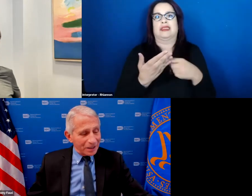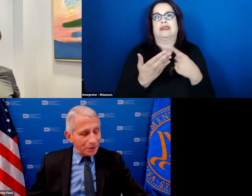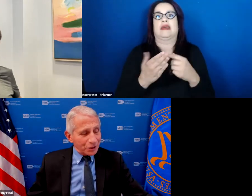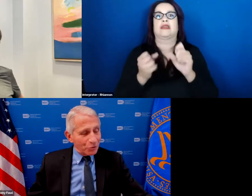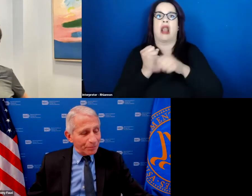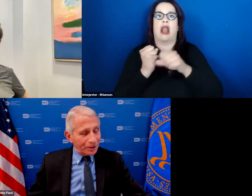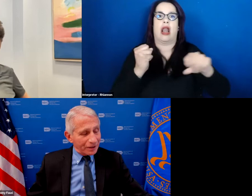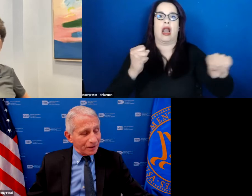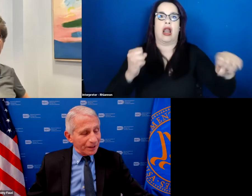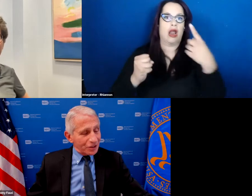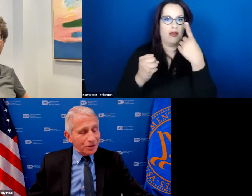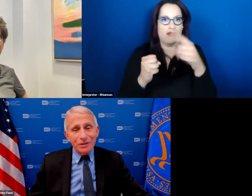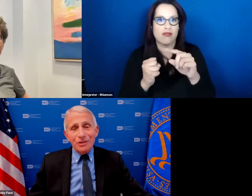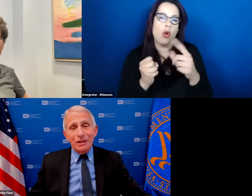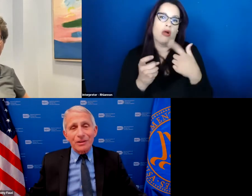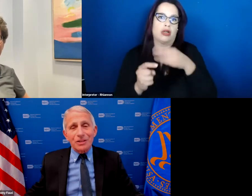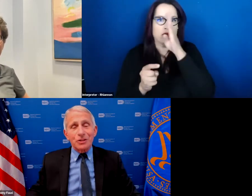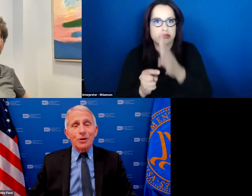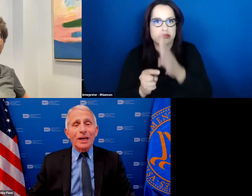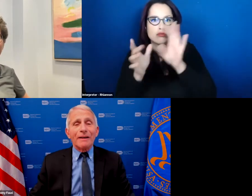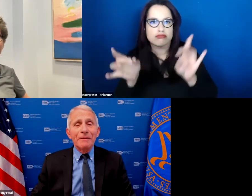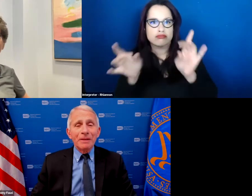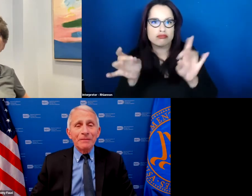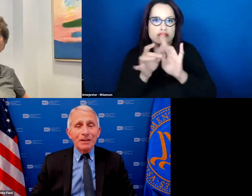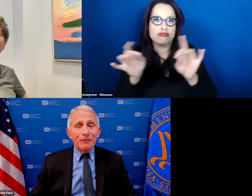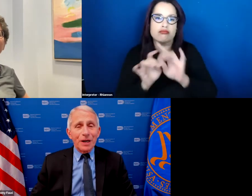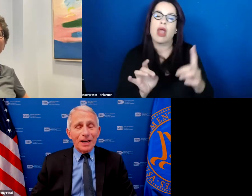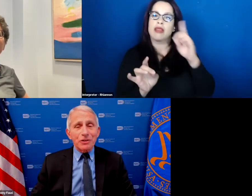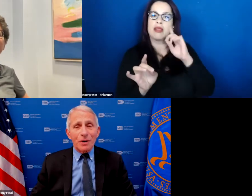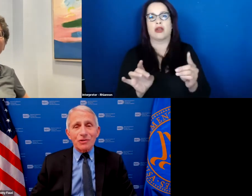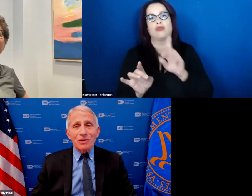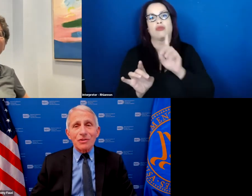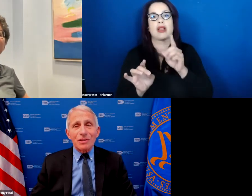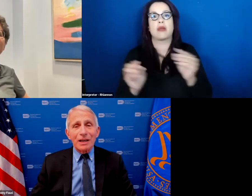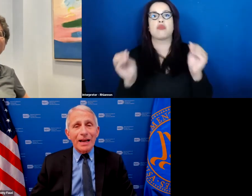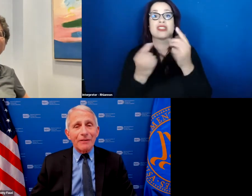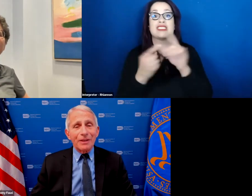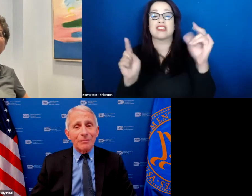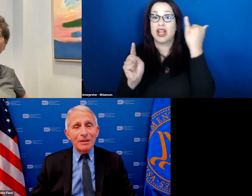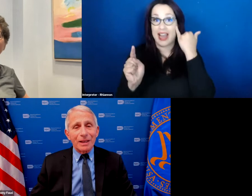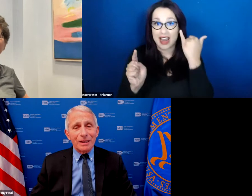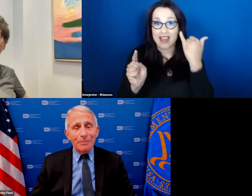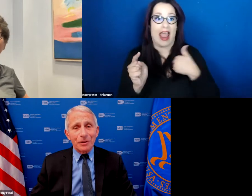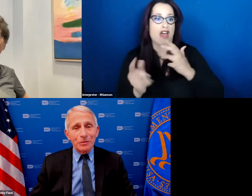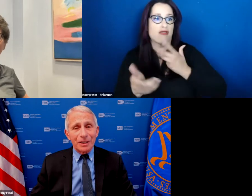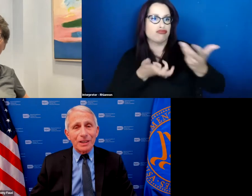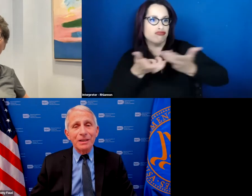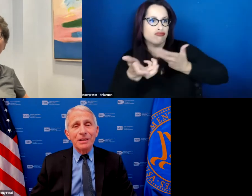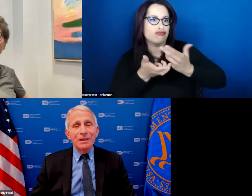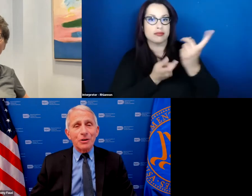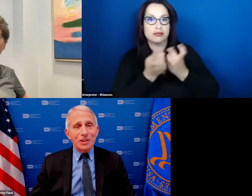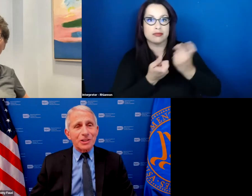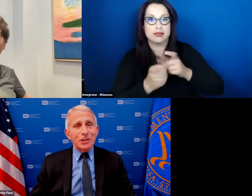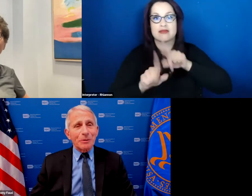that it is much more productive and the students and others enjoy it if we ask questions and have them get the opportunity